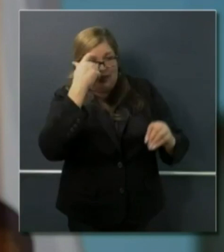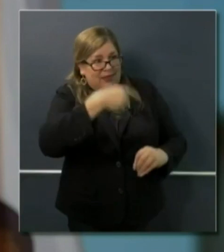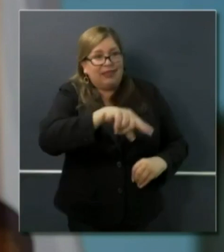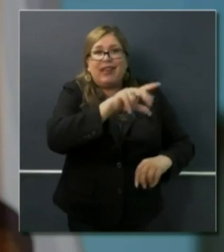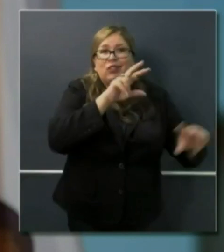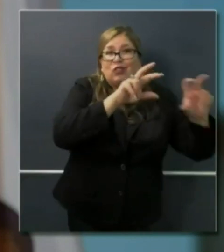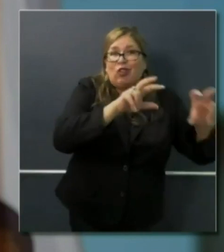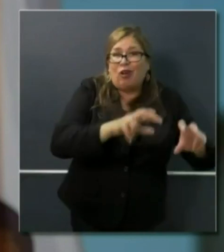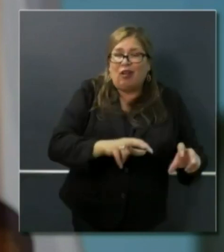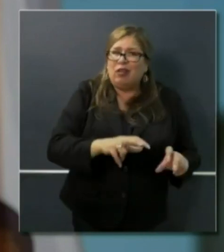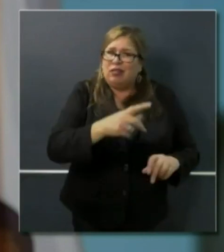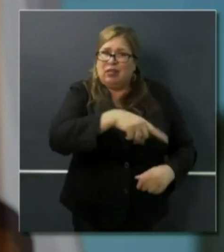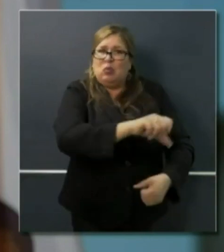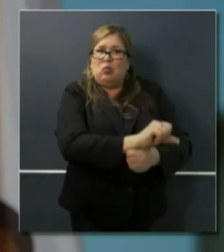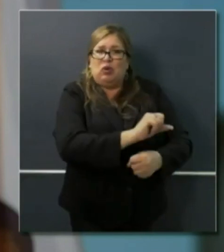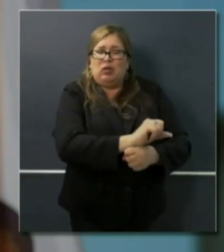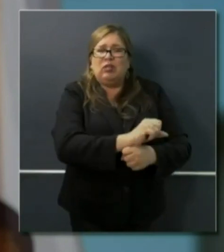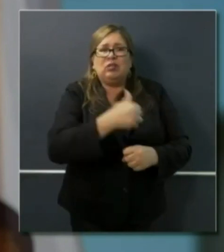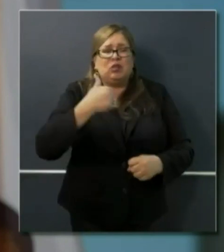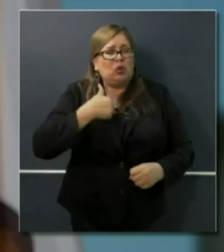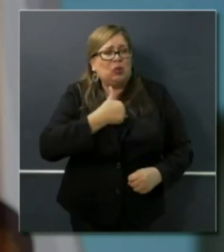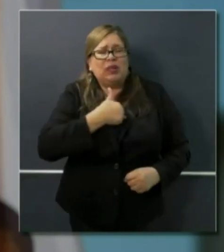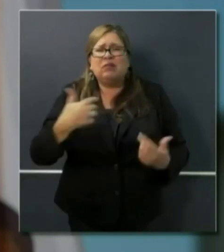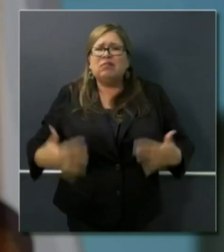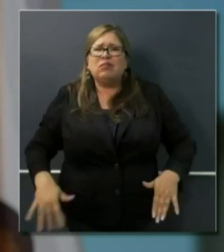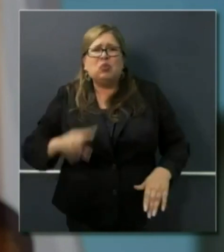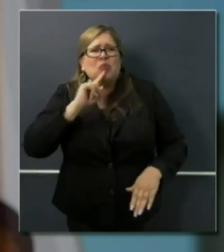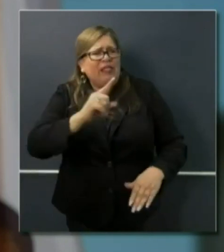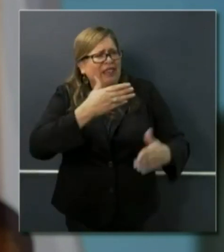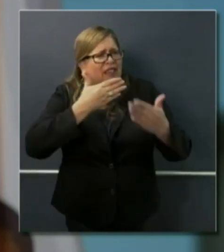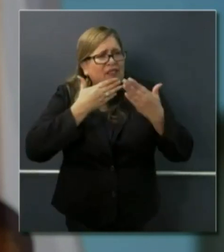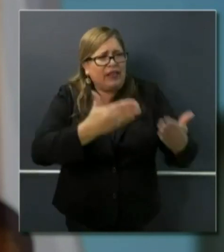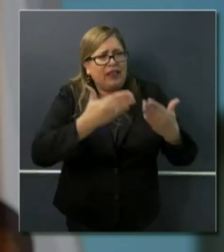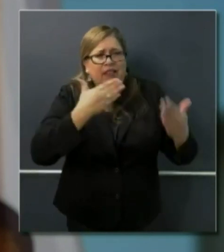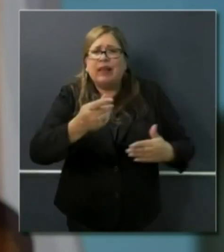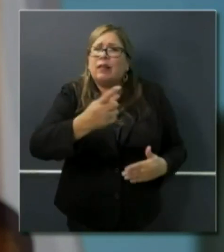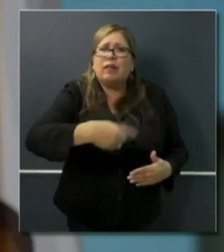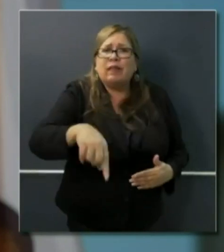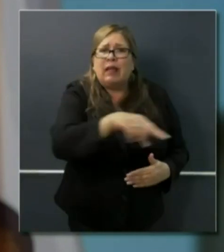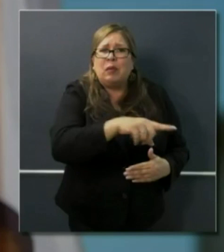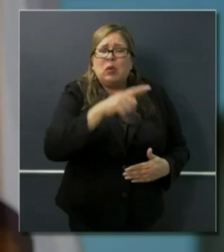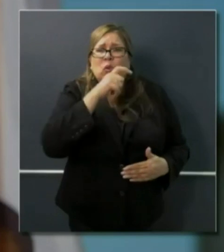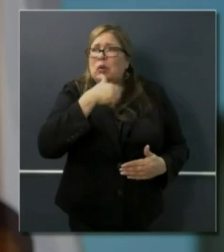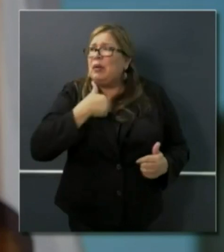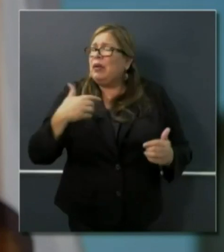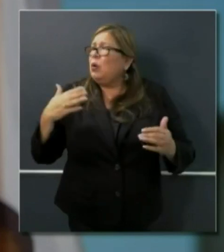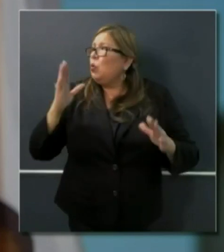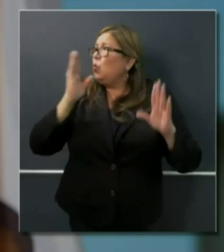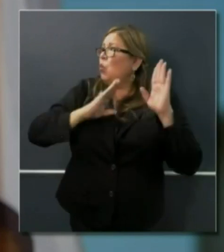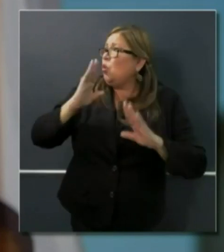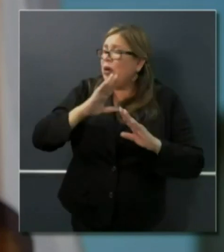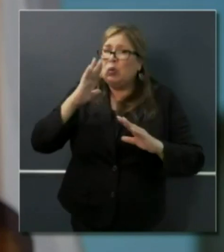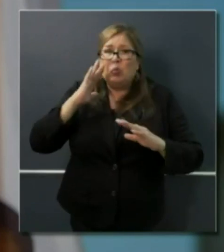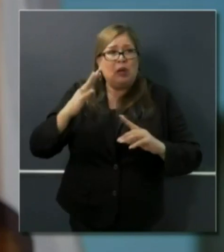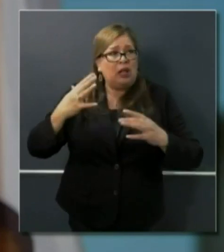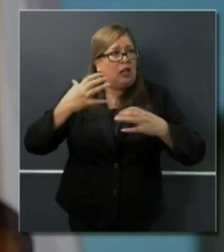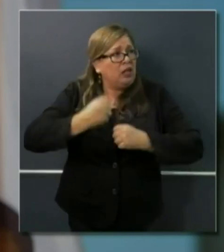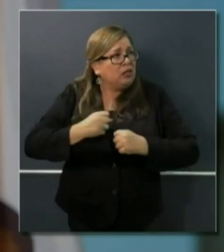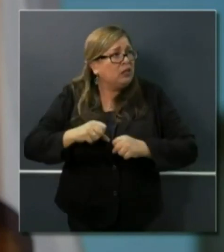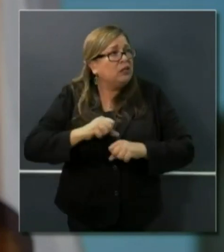We feel a deep sense of gratitude for people that are in fear of deportation, but are still